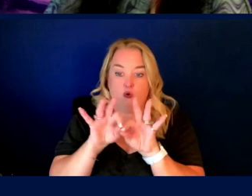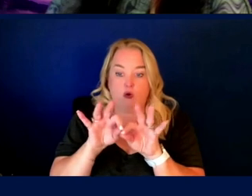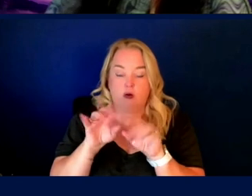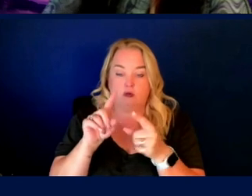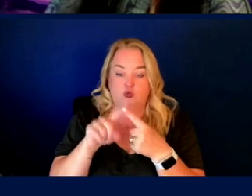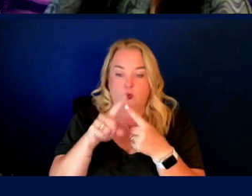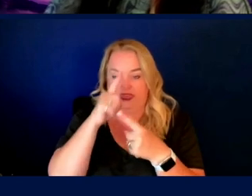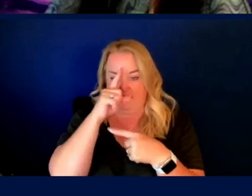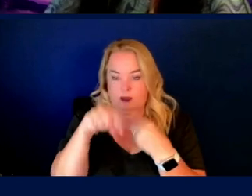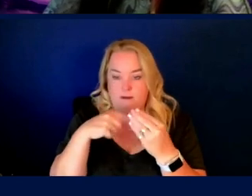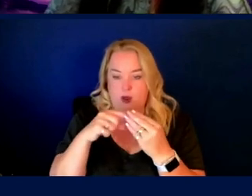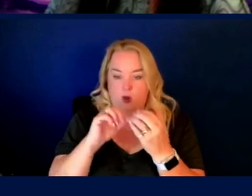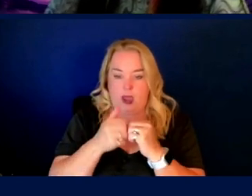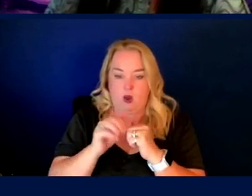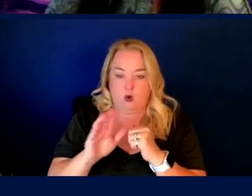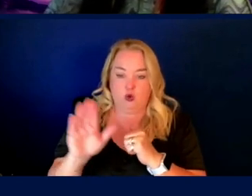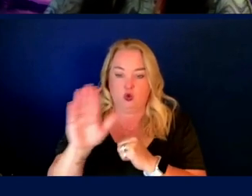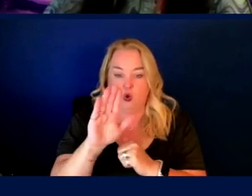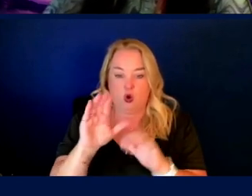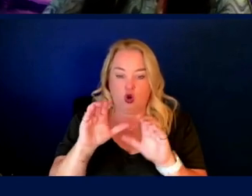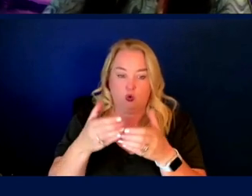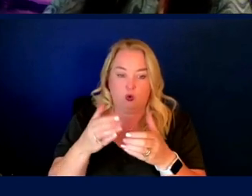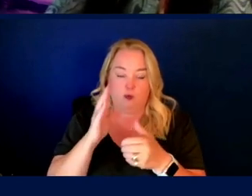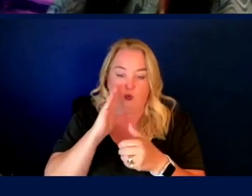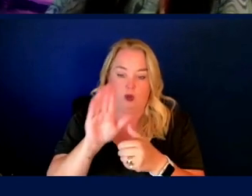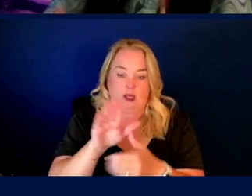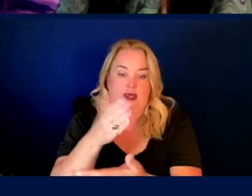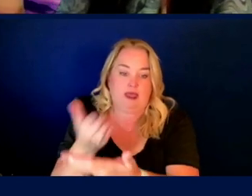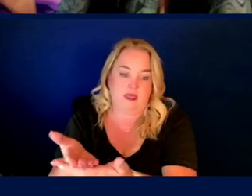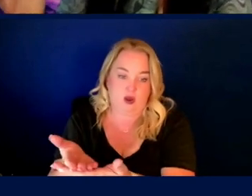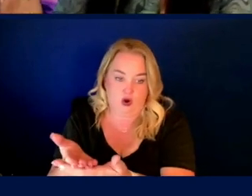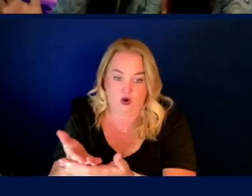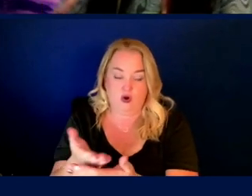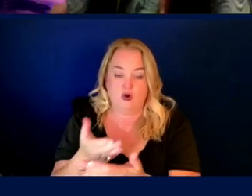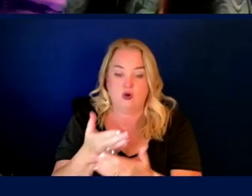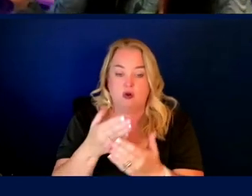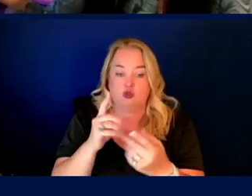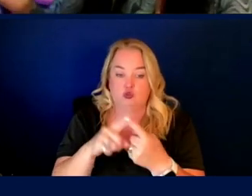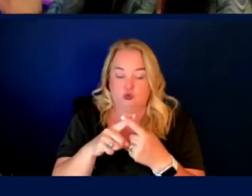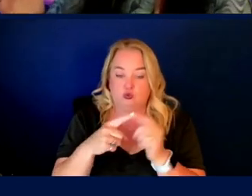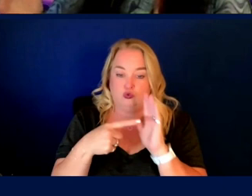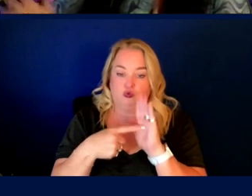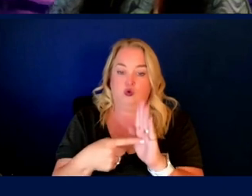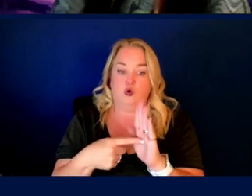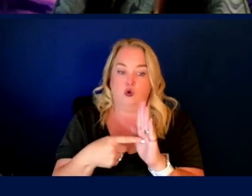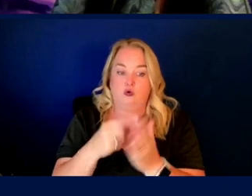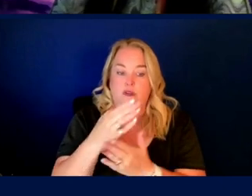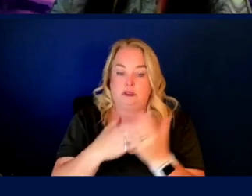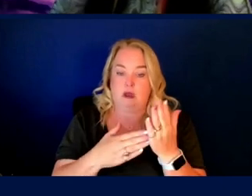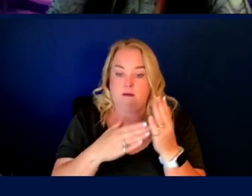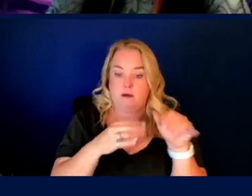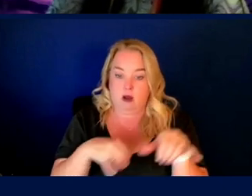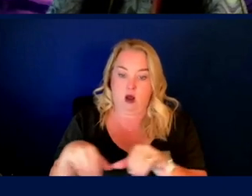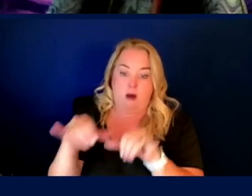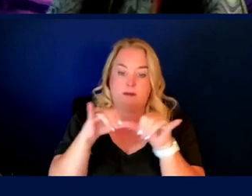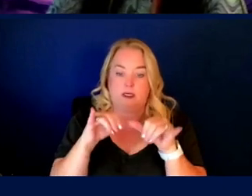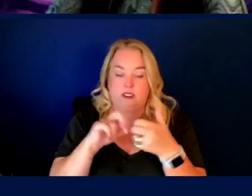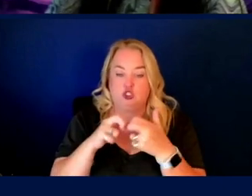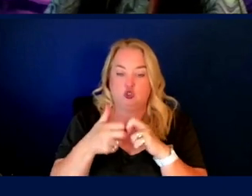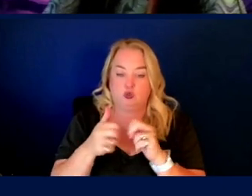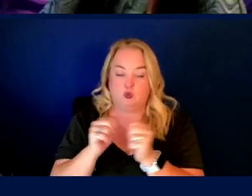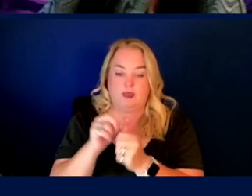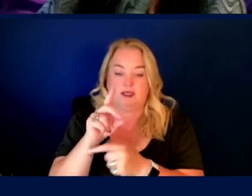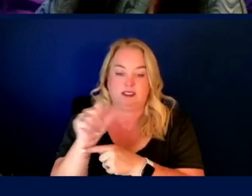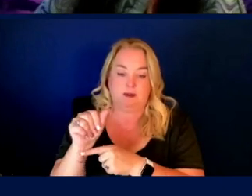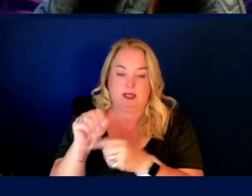your, uh, how your crew are going to get there in the first place and to shed some light on a very common issue in the disability community